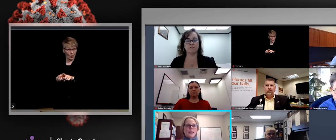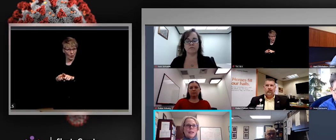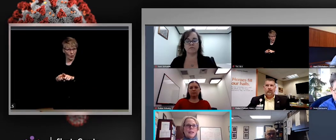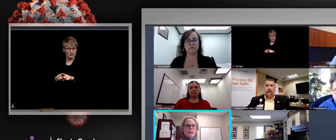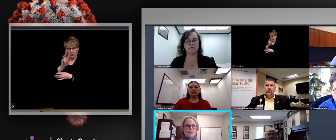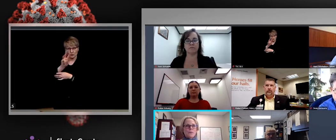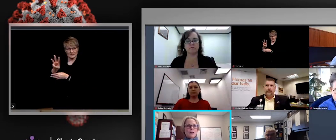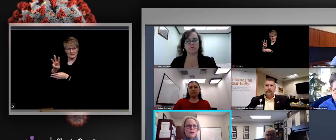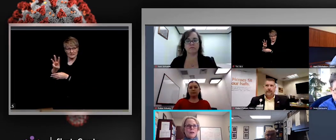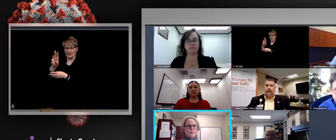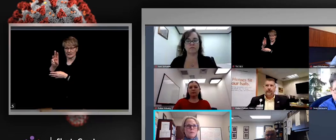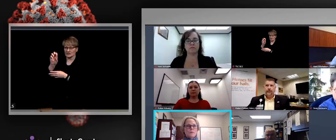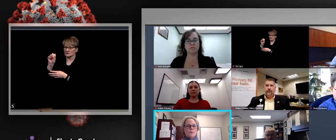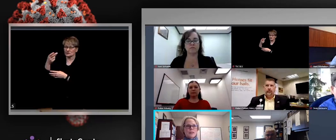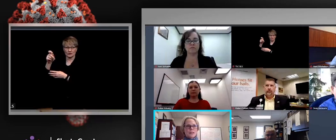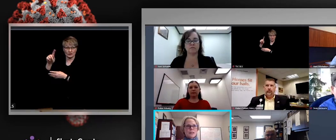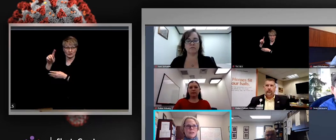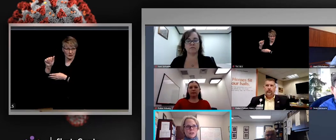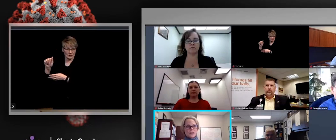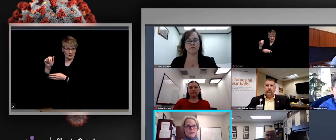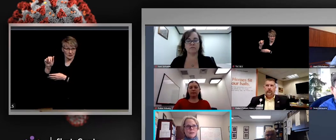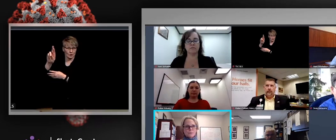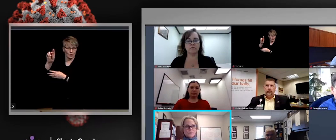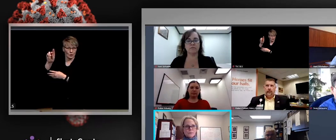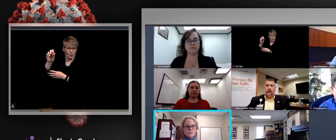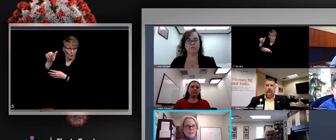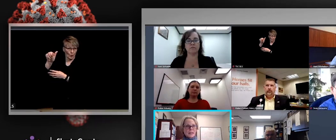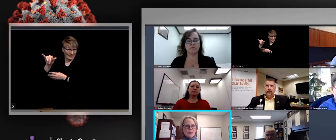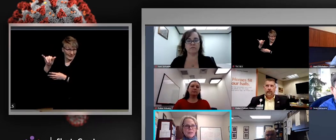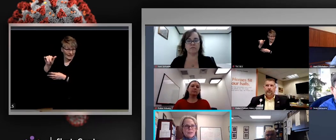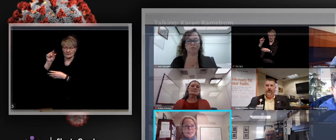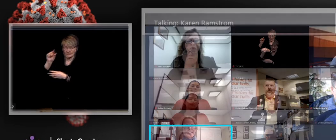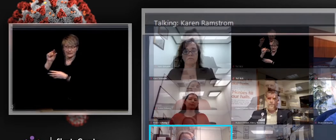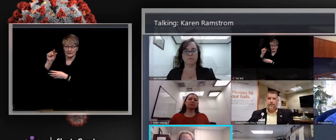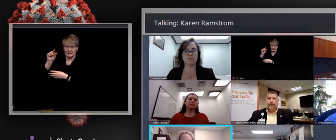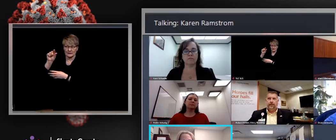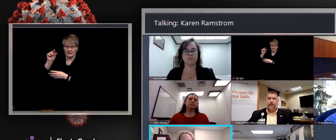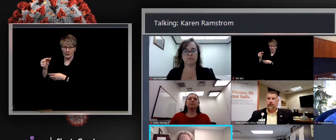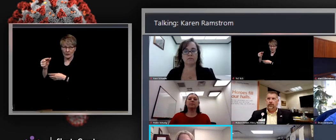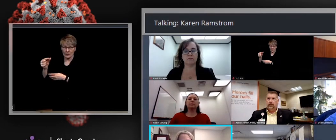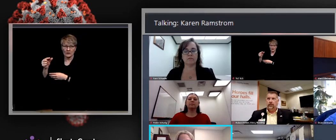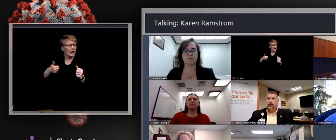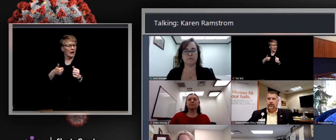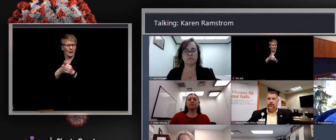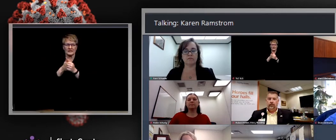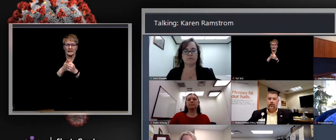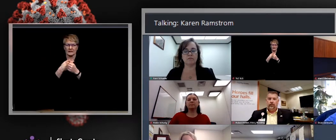go and seek a vaccination clinic. Happy to address any questions.